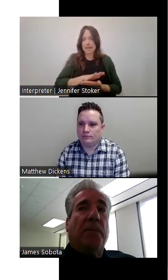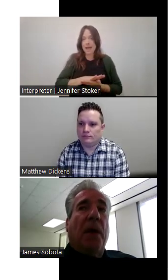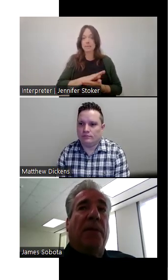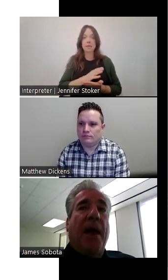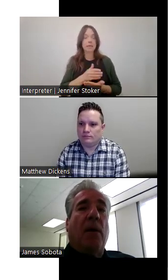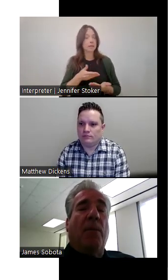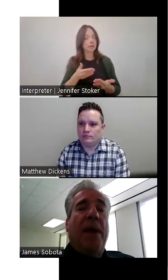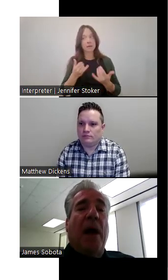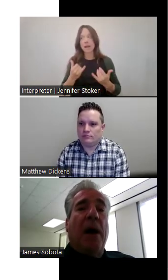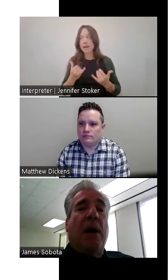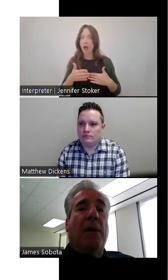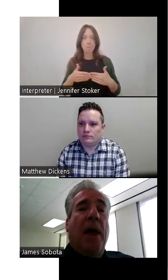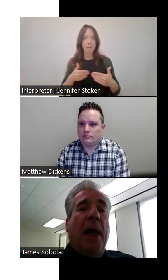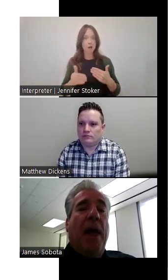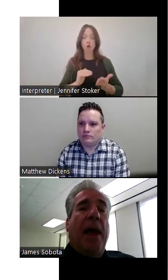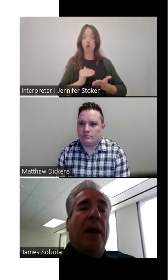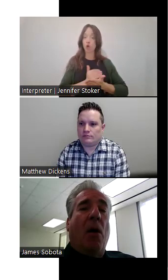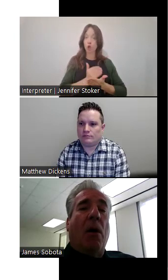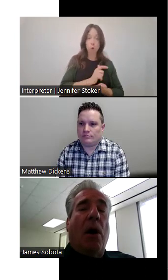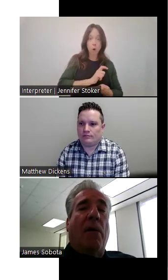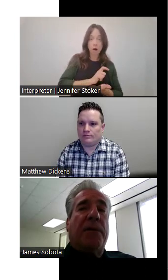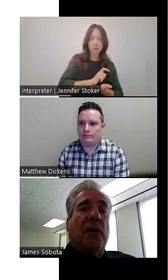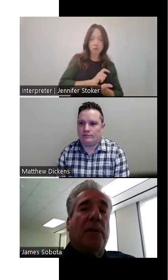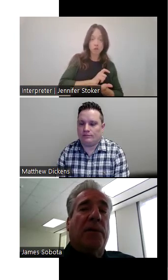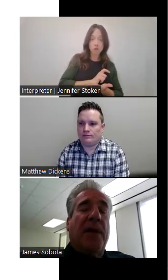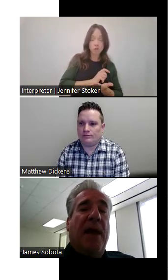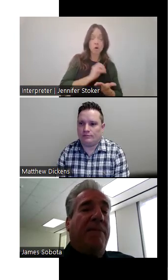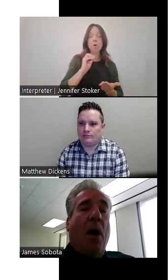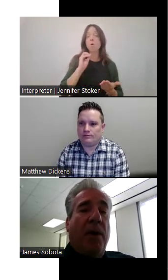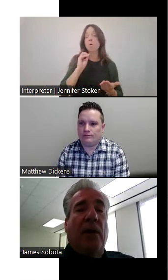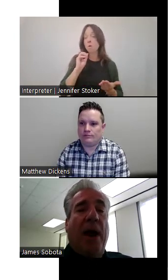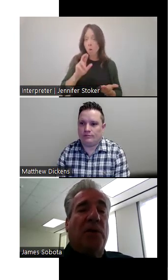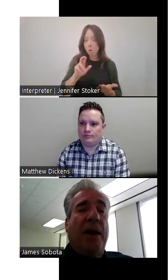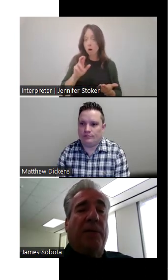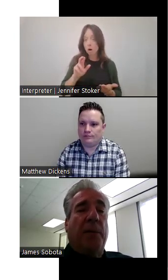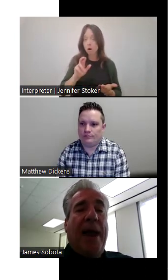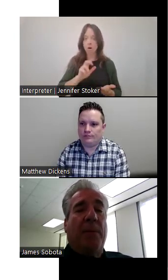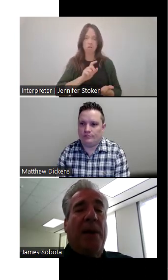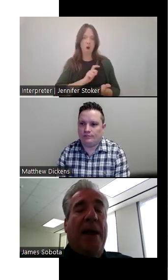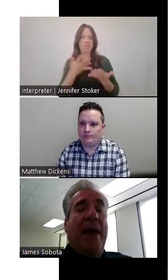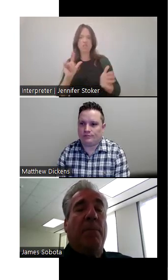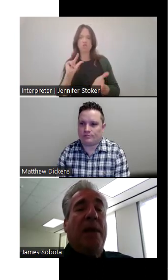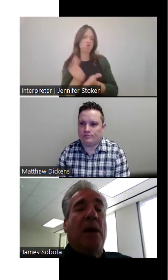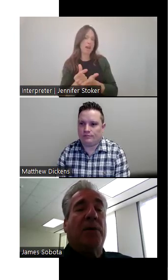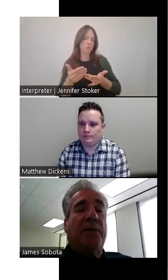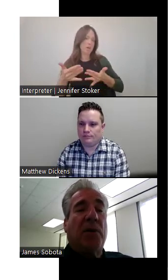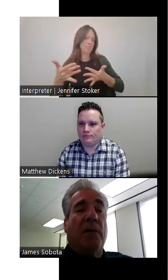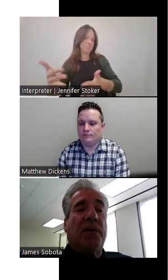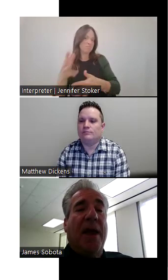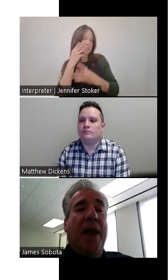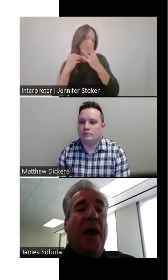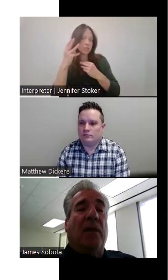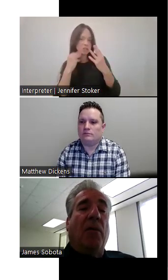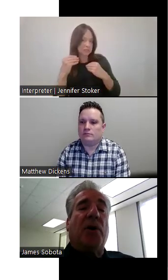that are being hired and our officers that have already graduated from the academy and had many years of